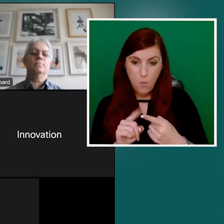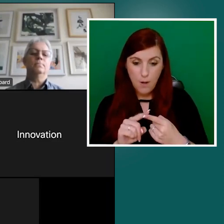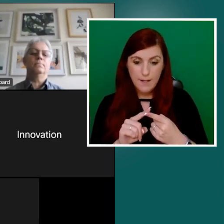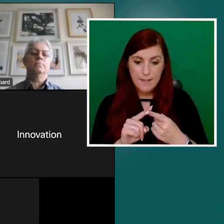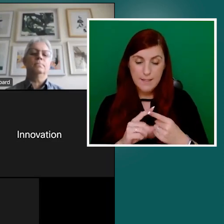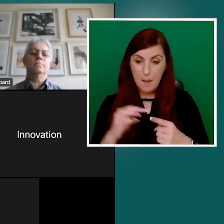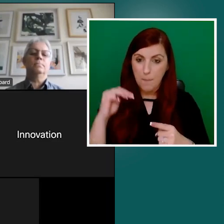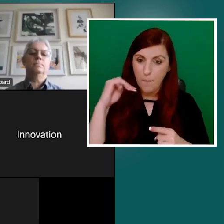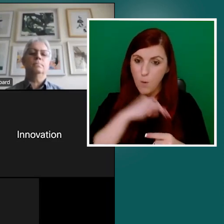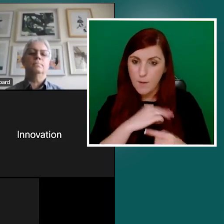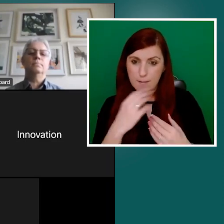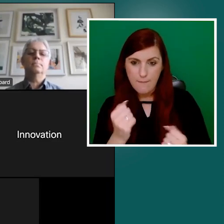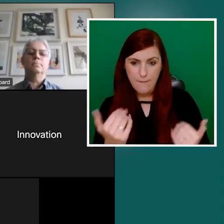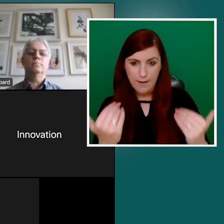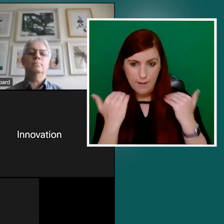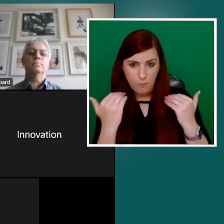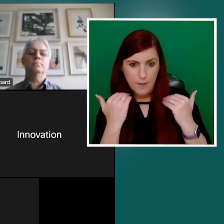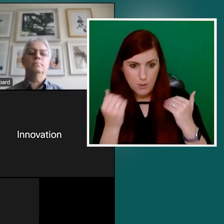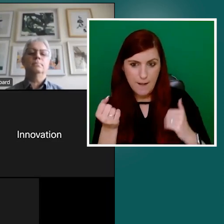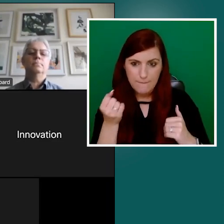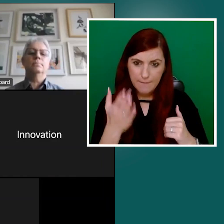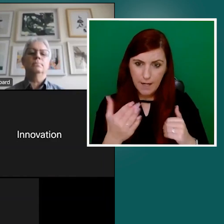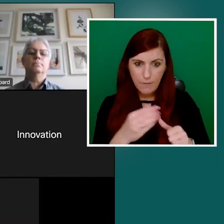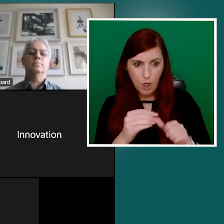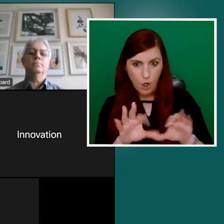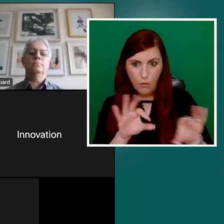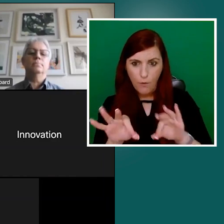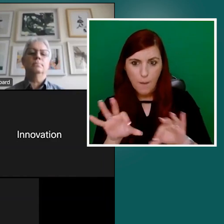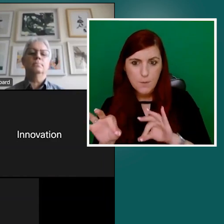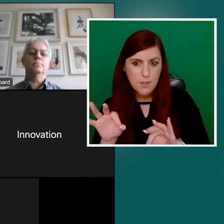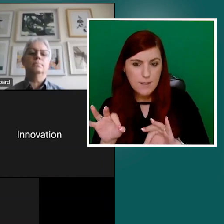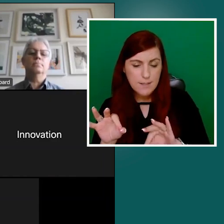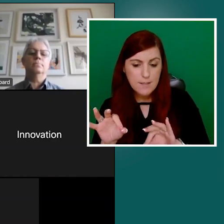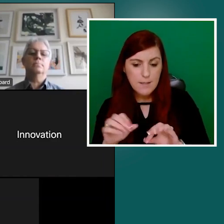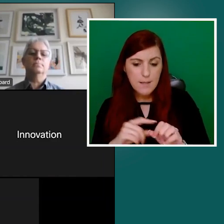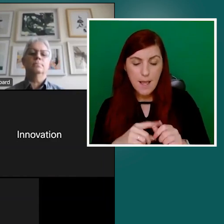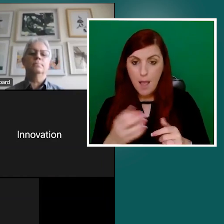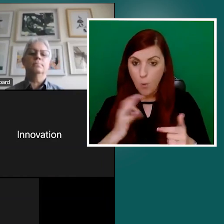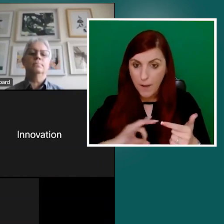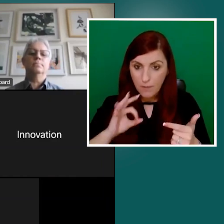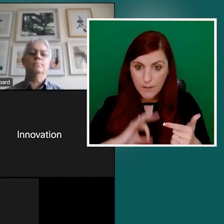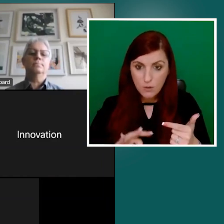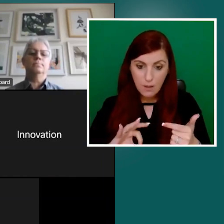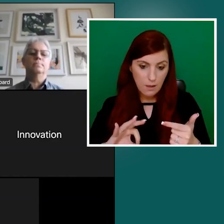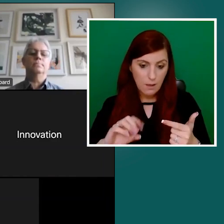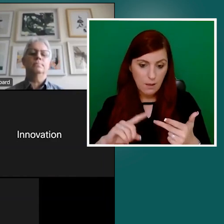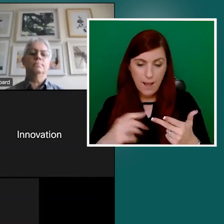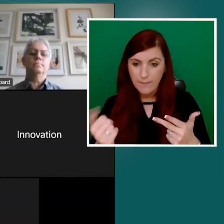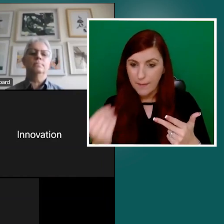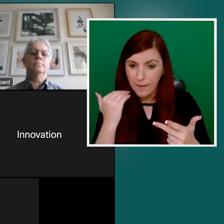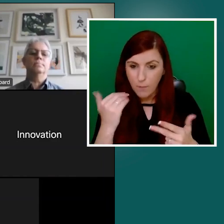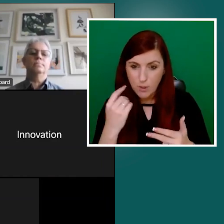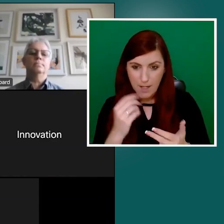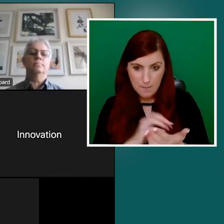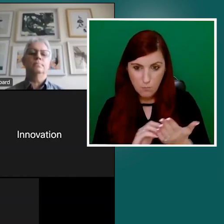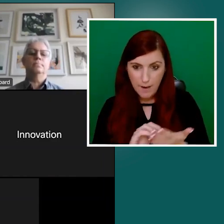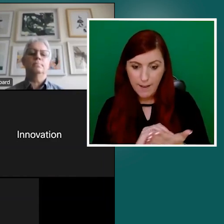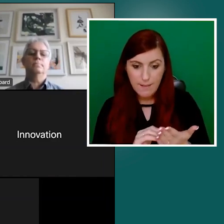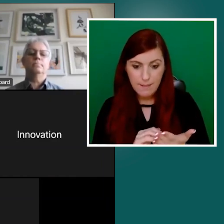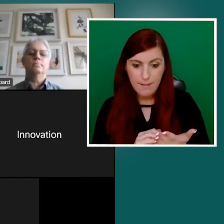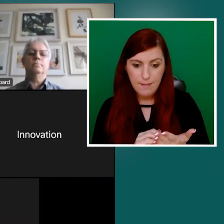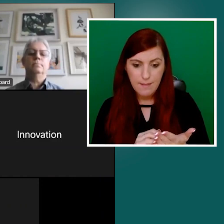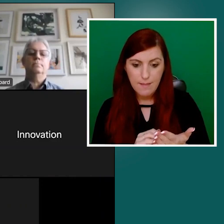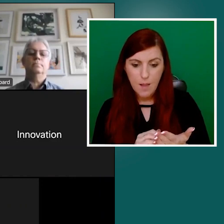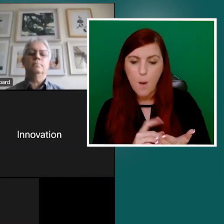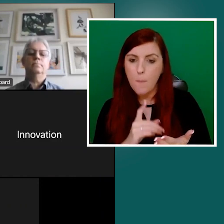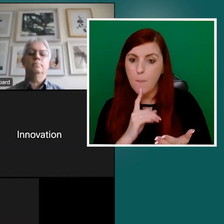in alternative formats, the usefulness of it, you know, having the information in Braille. But equally, it's